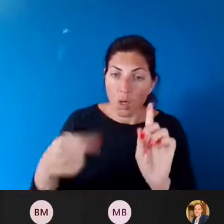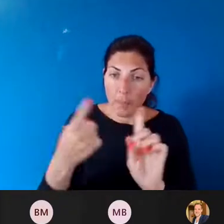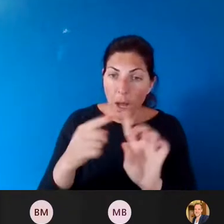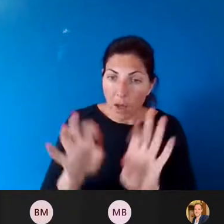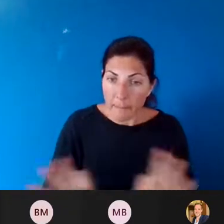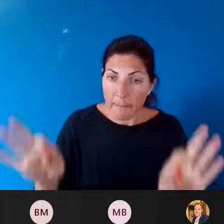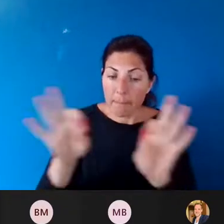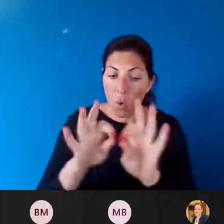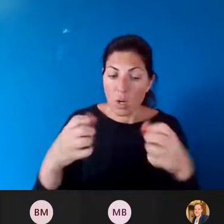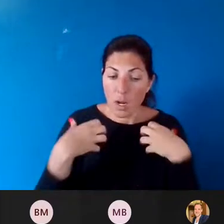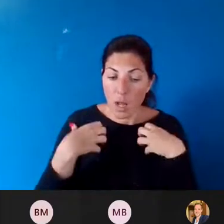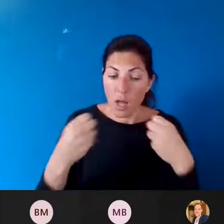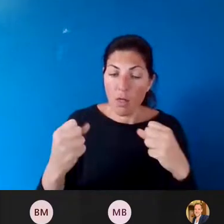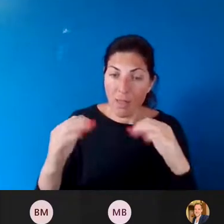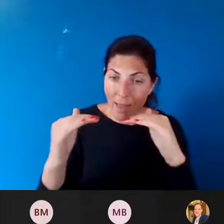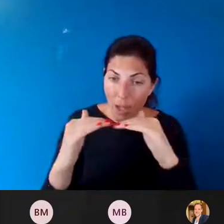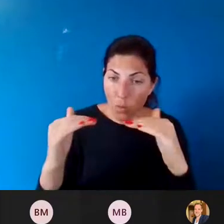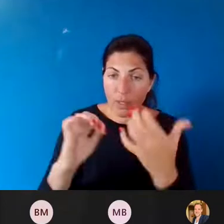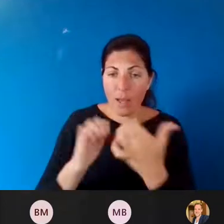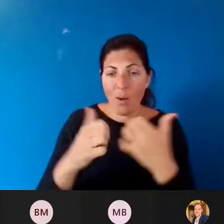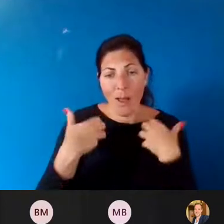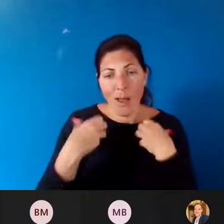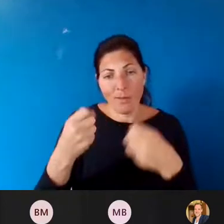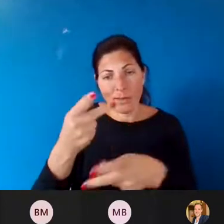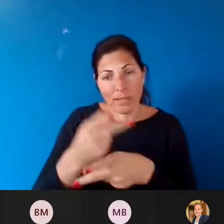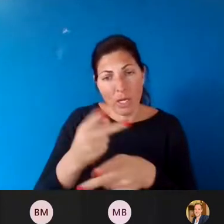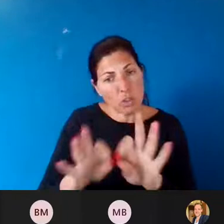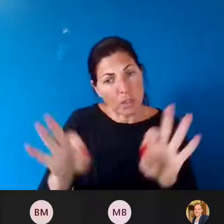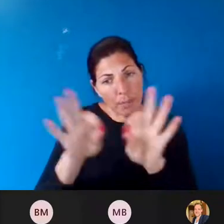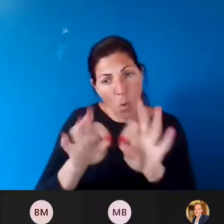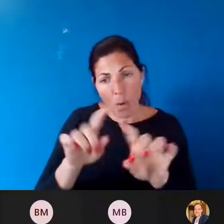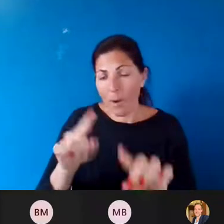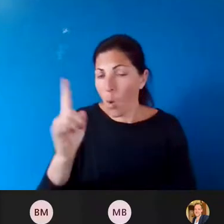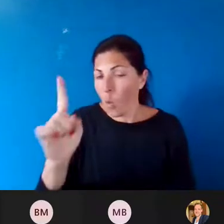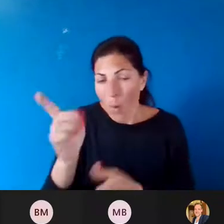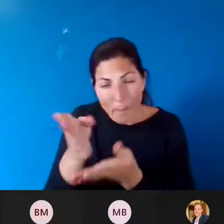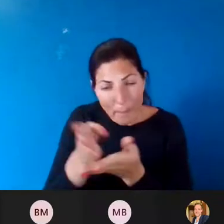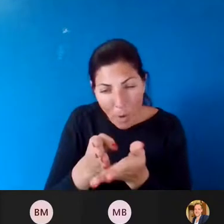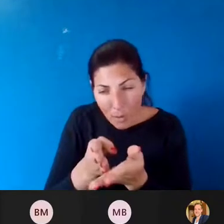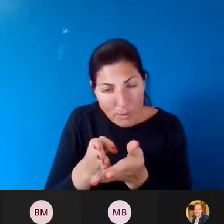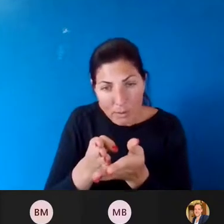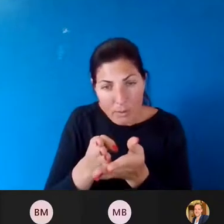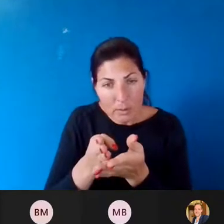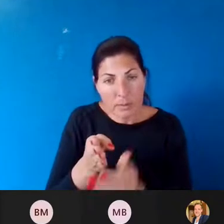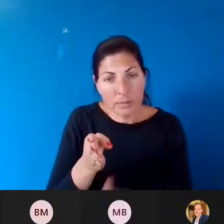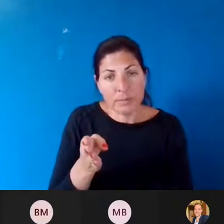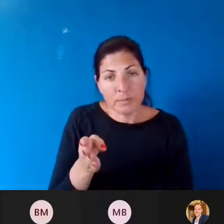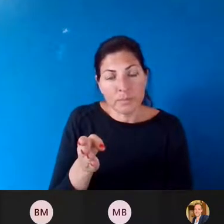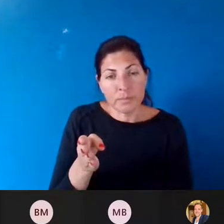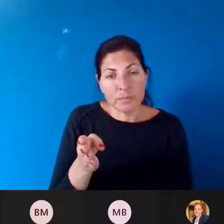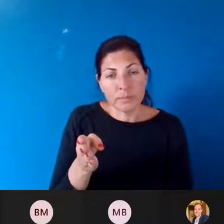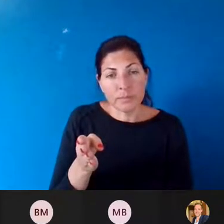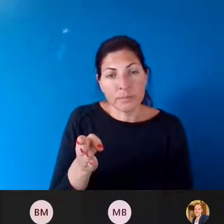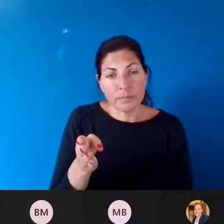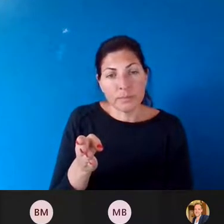equity and talk about how health care is important. But it's only one part of the equation and it's one part of the equation that